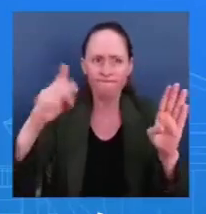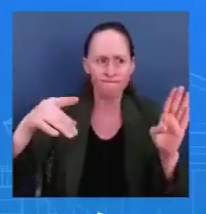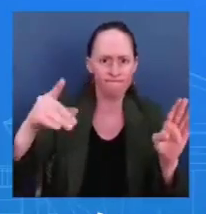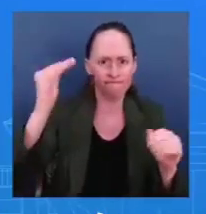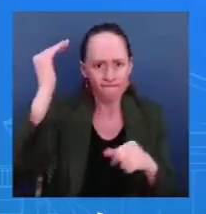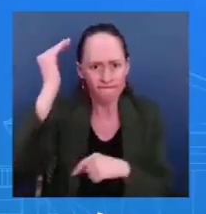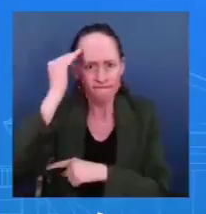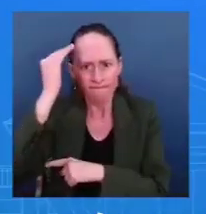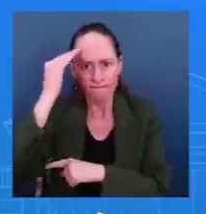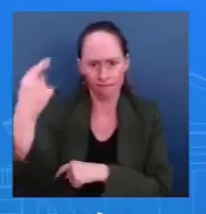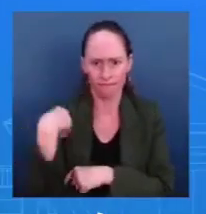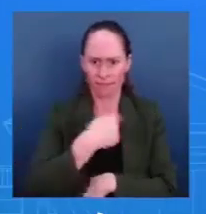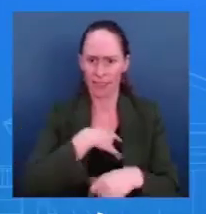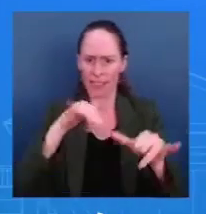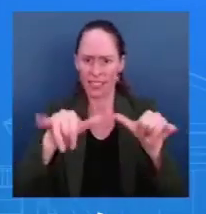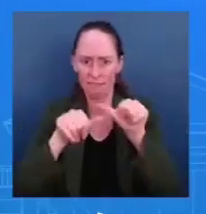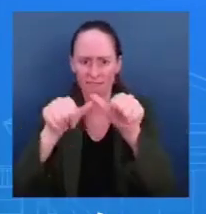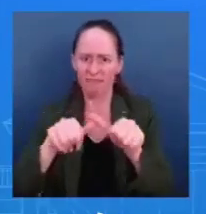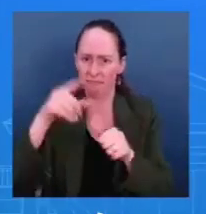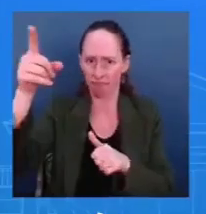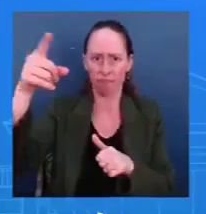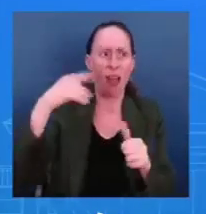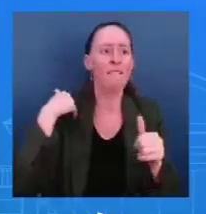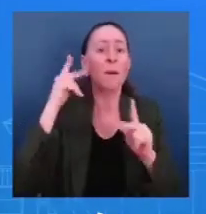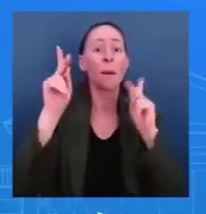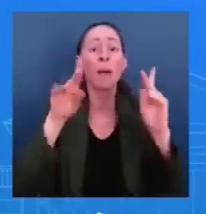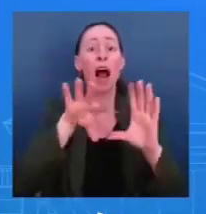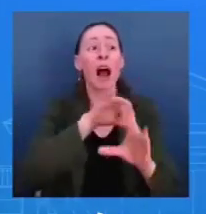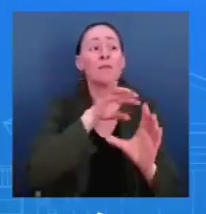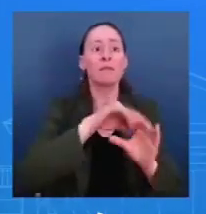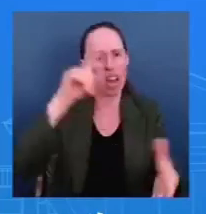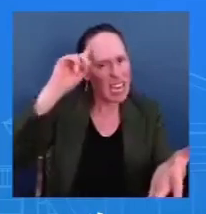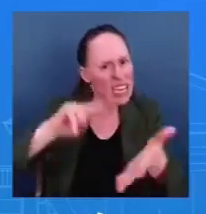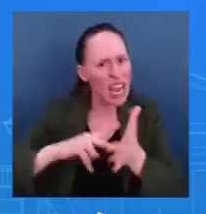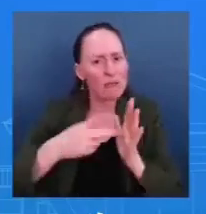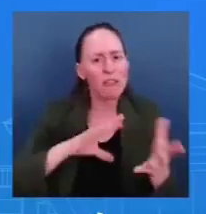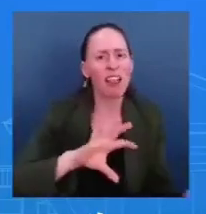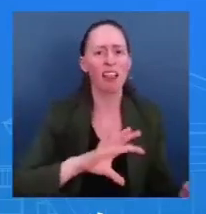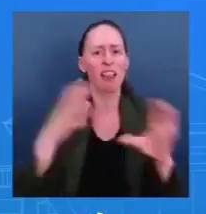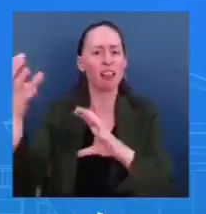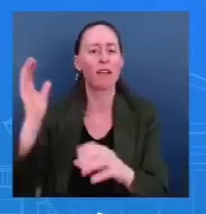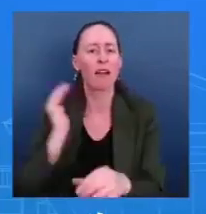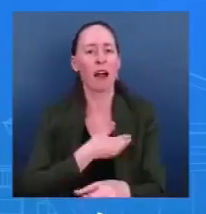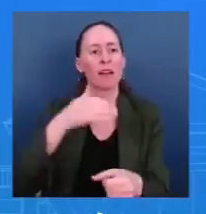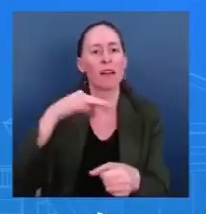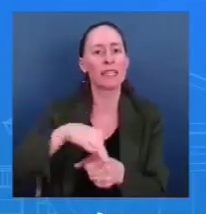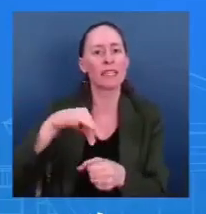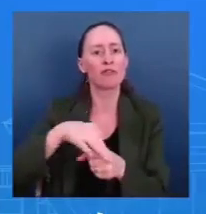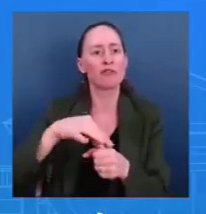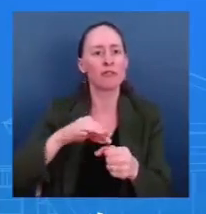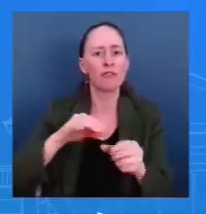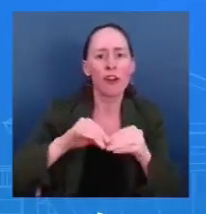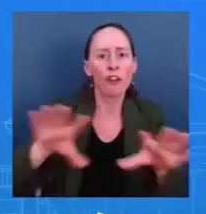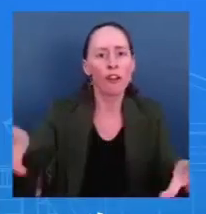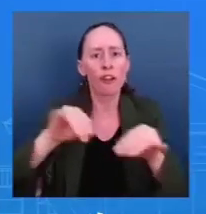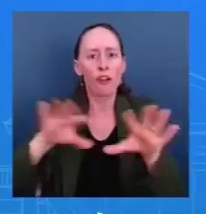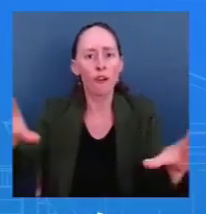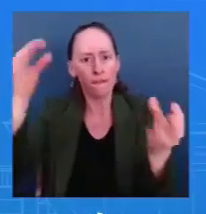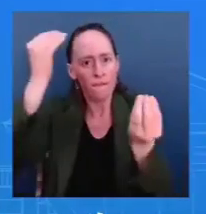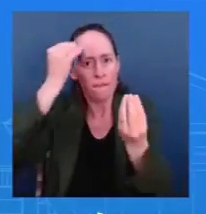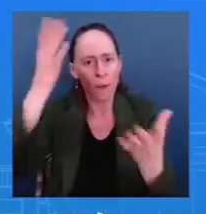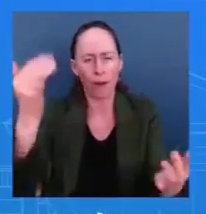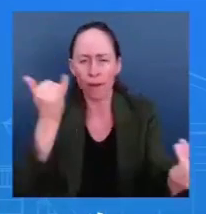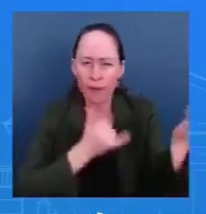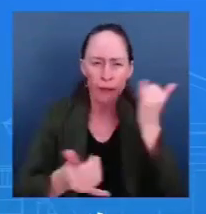interference in our electoral process. But this cannot alone be the work of government. Every citizen bears a hand. We urge all